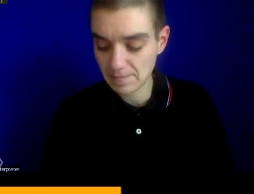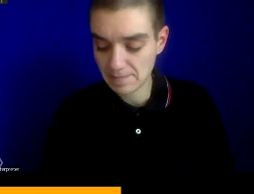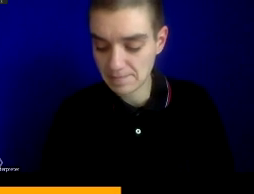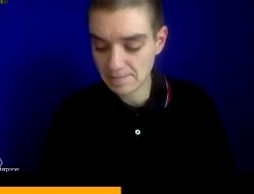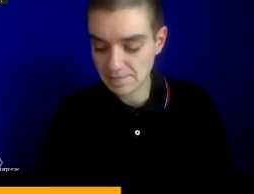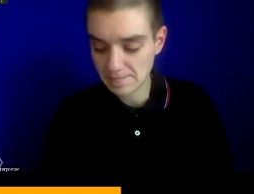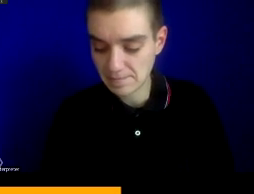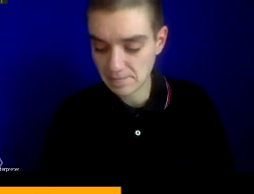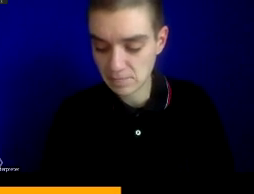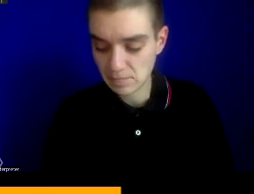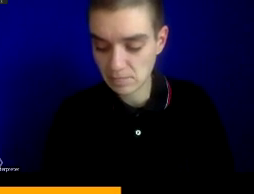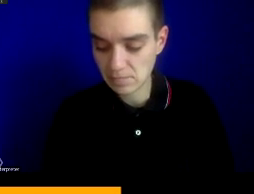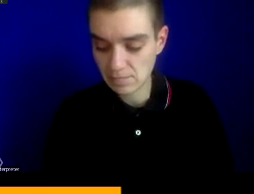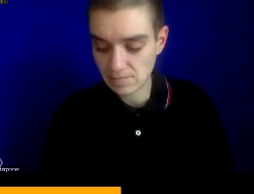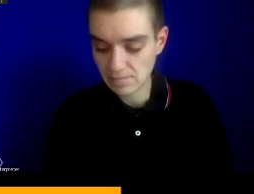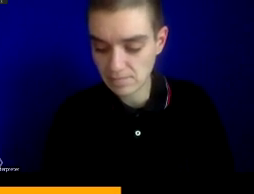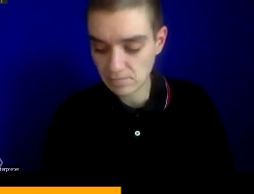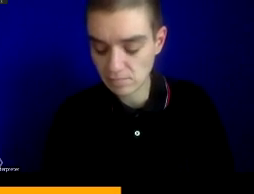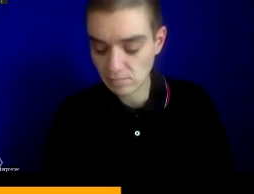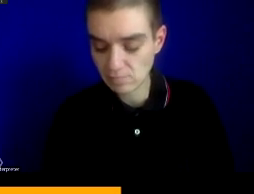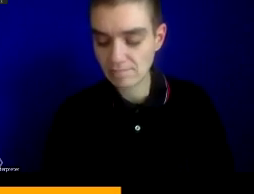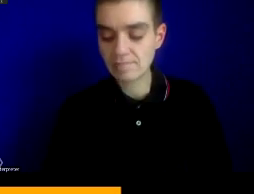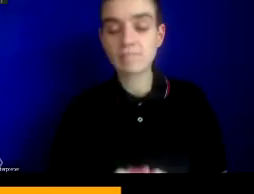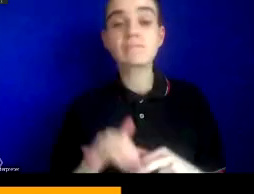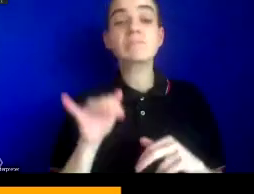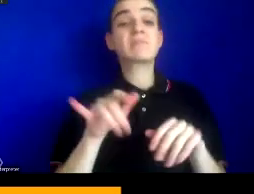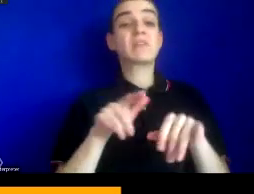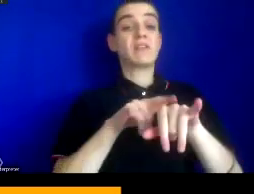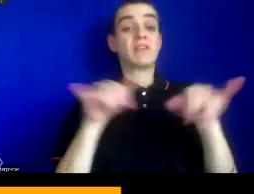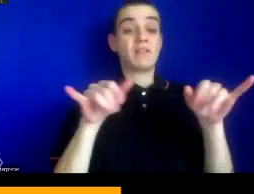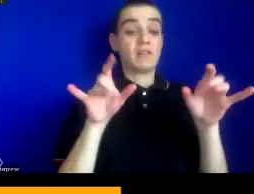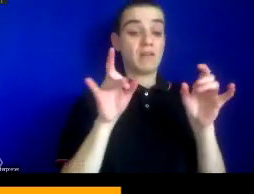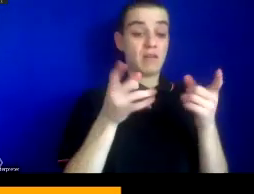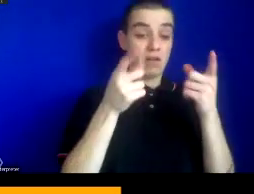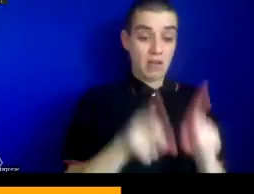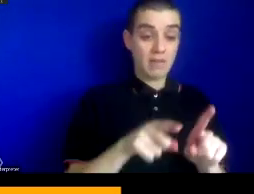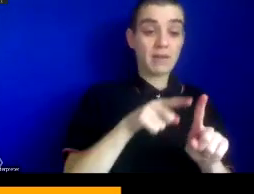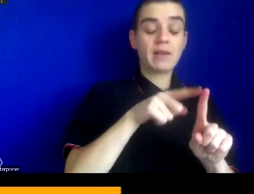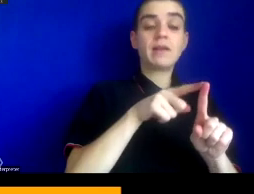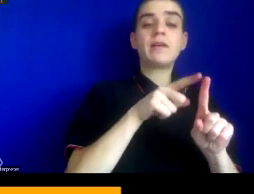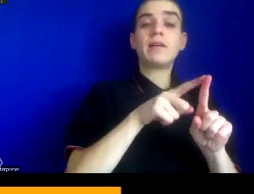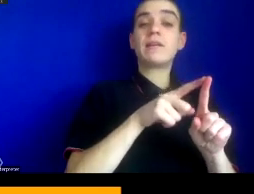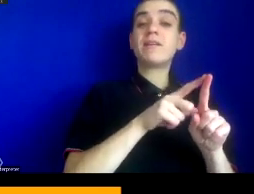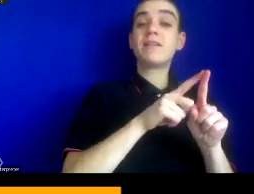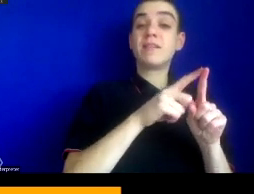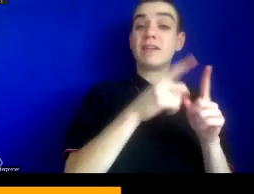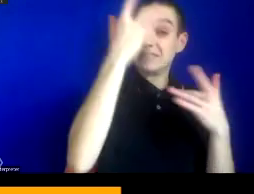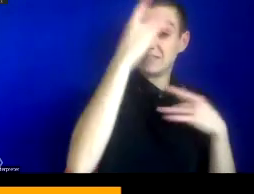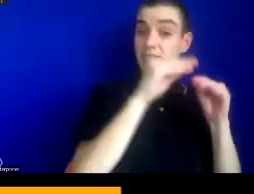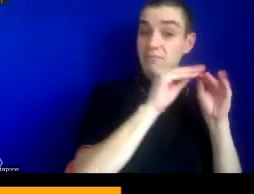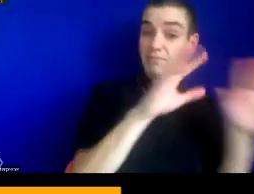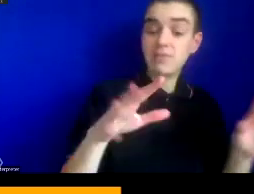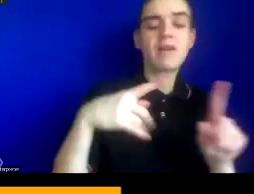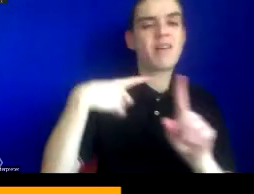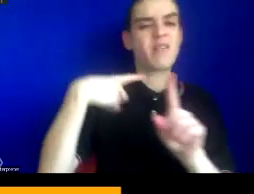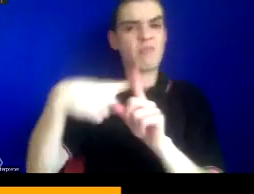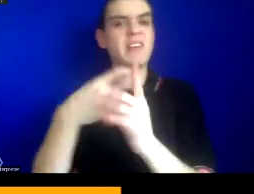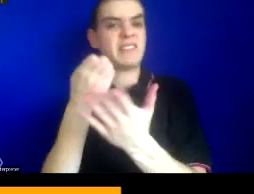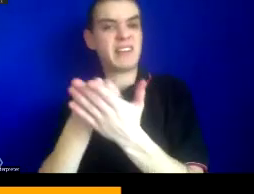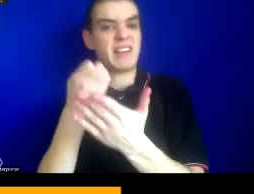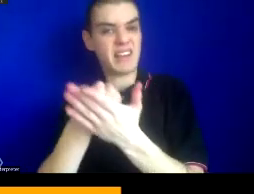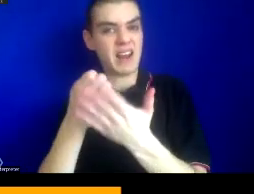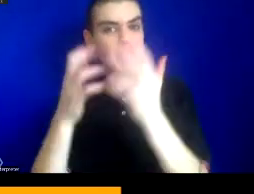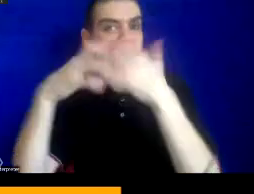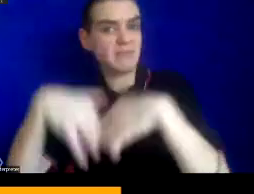The paired phenomena of pandemic catastrophe and the subsequent economic plague that quickly followed crept from the furthest